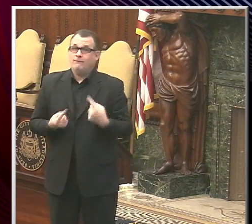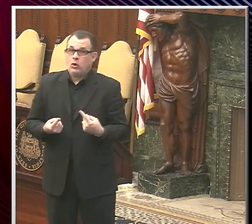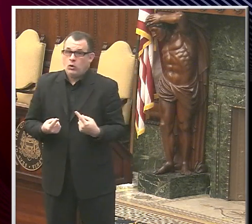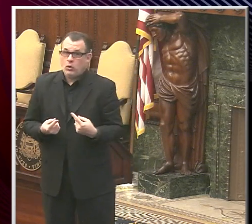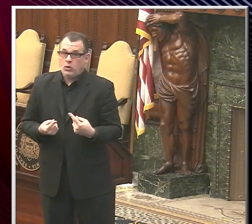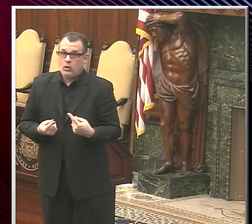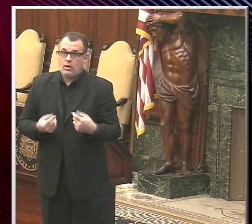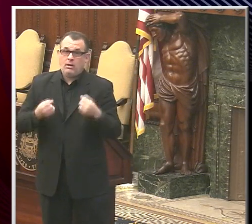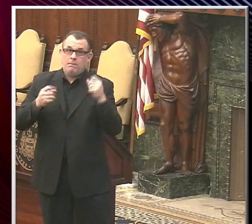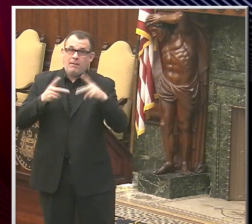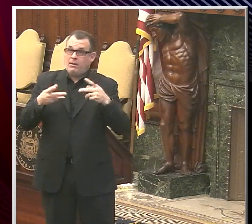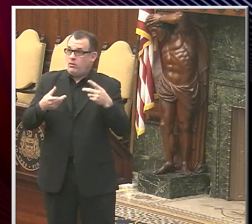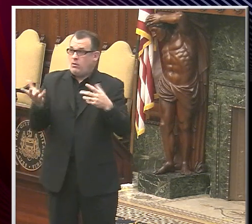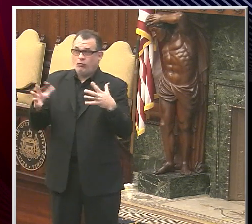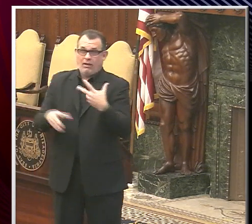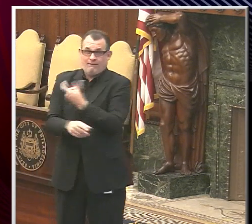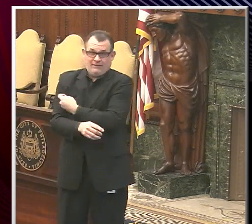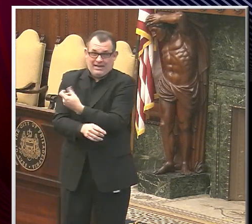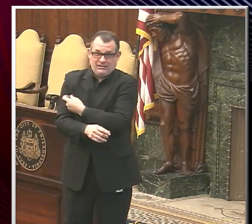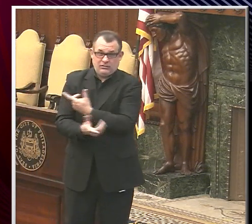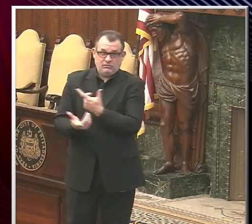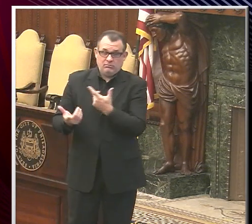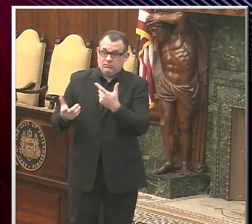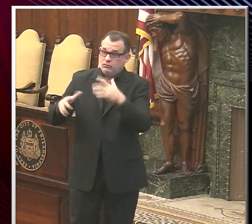vaccinated every week. Yes. Great. Thank you.